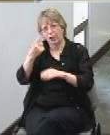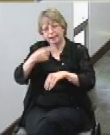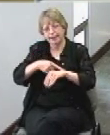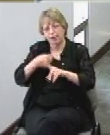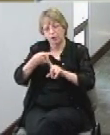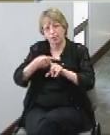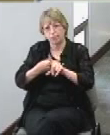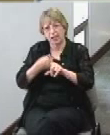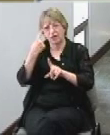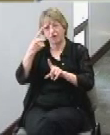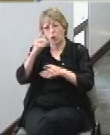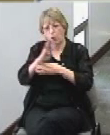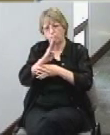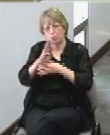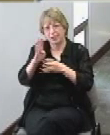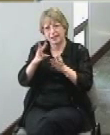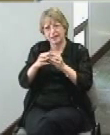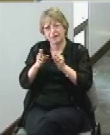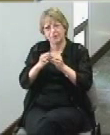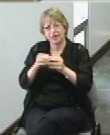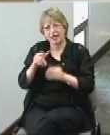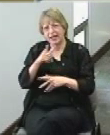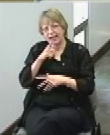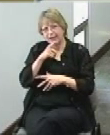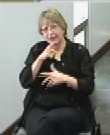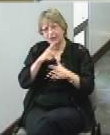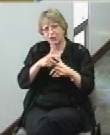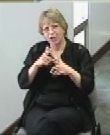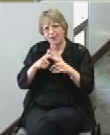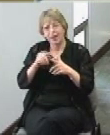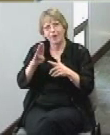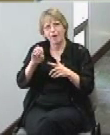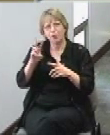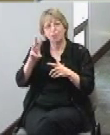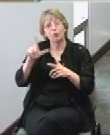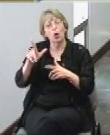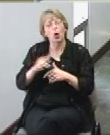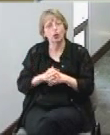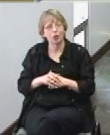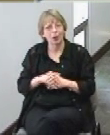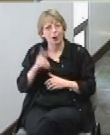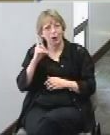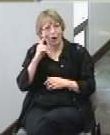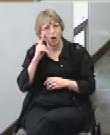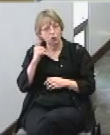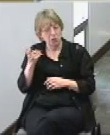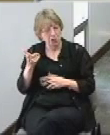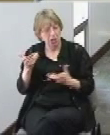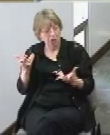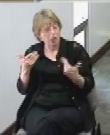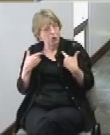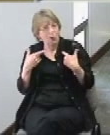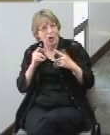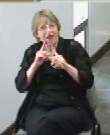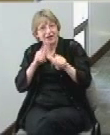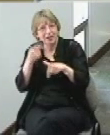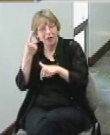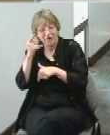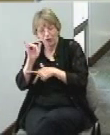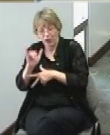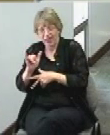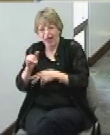for a business meeting and lunch and then they bowl and we think there'll be a lot of demand for that room for